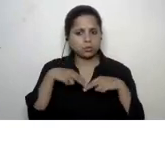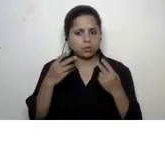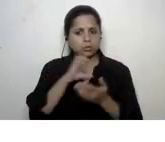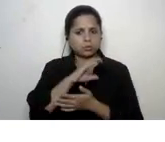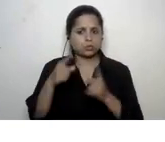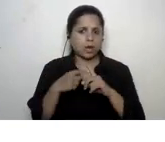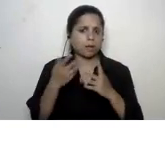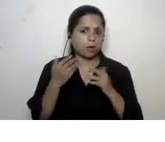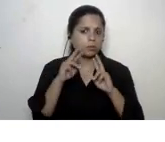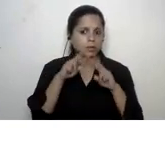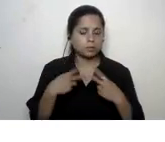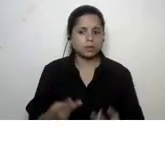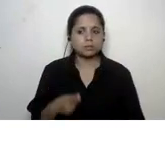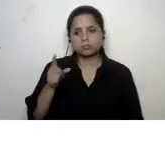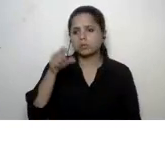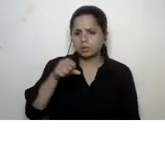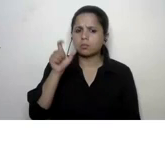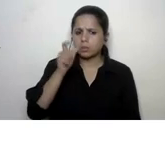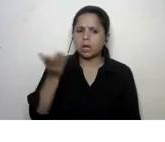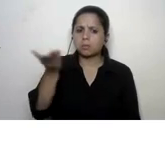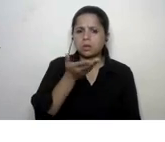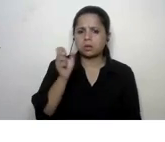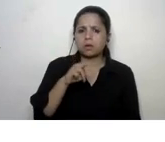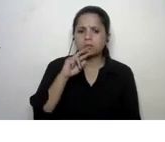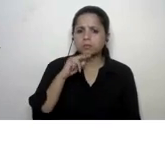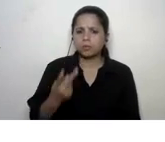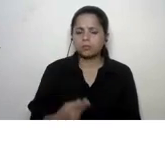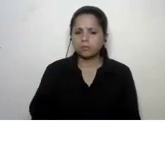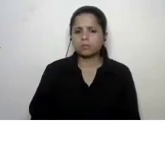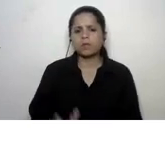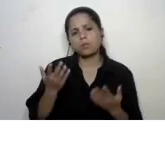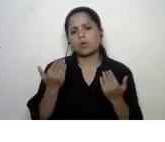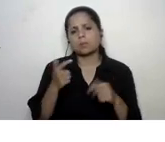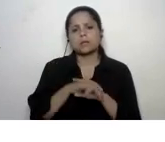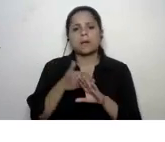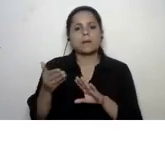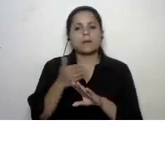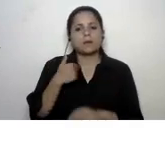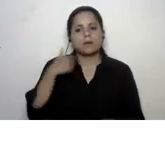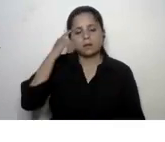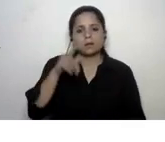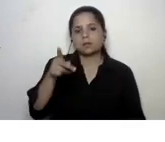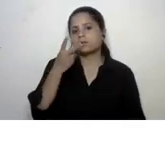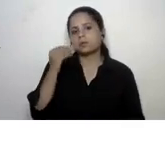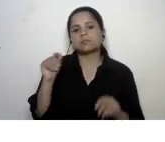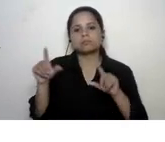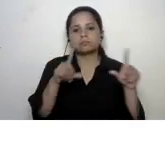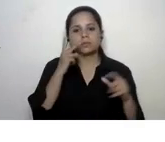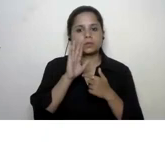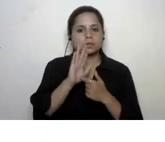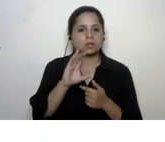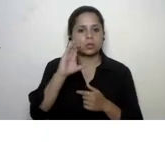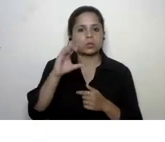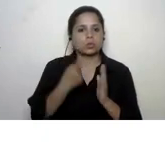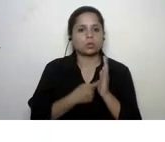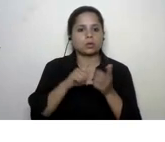maybe yes please go ahead and yeah i think they could in the meantime i'll just run them through this credits there